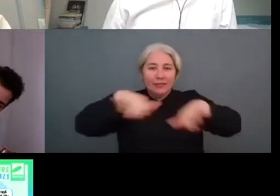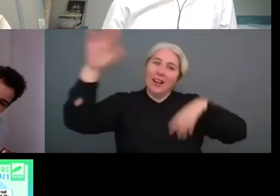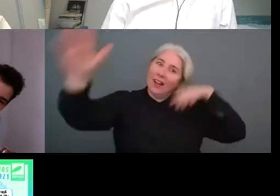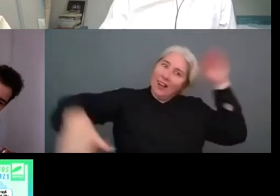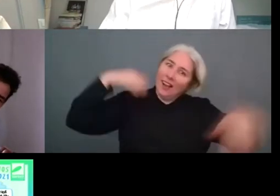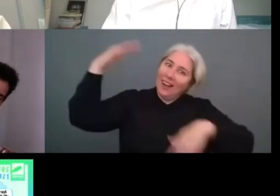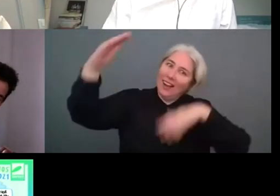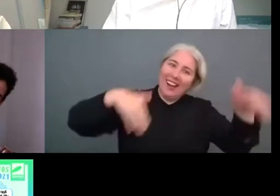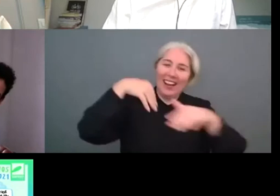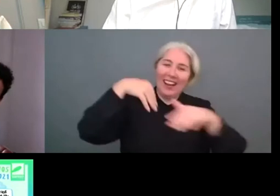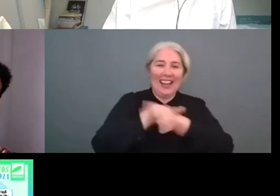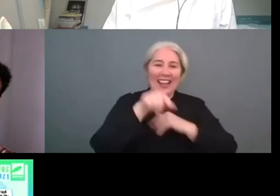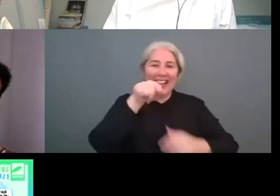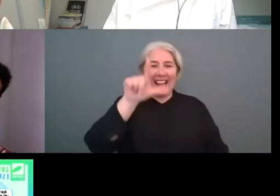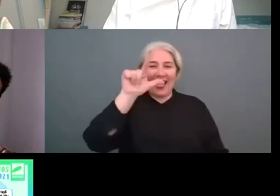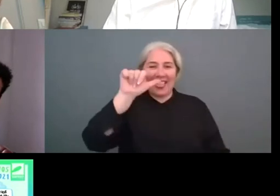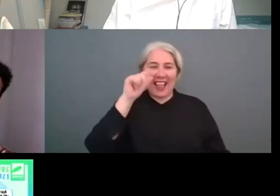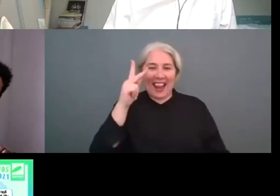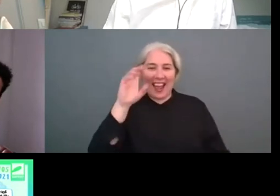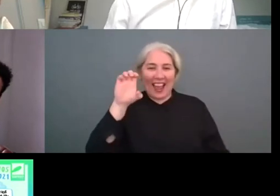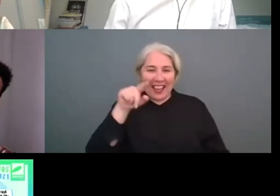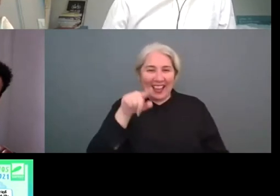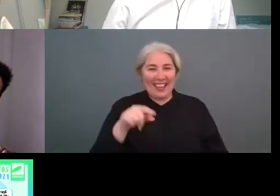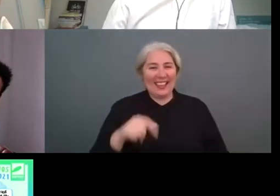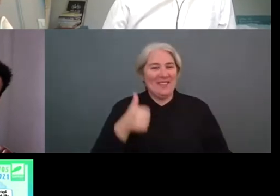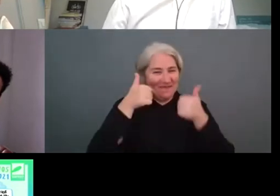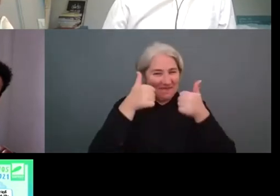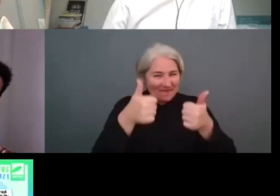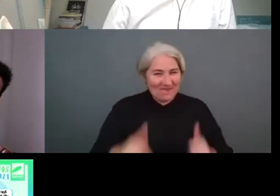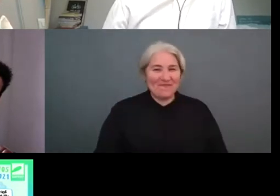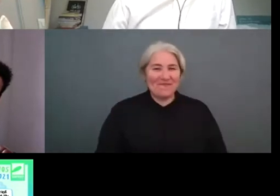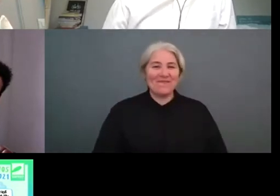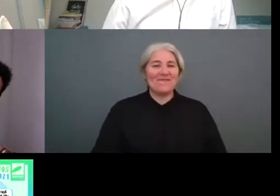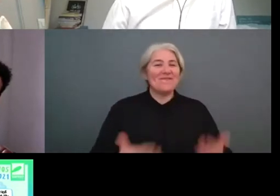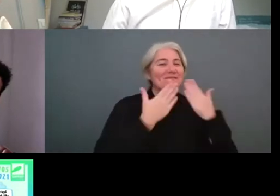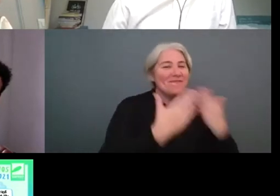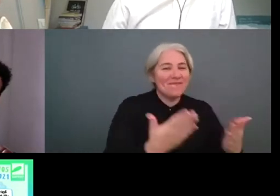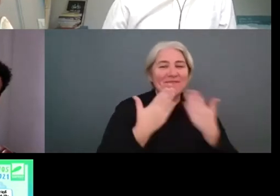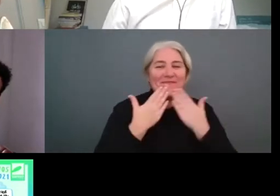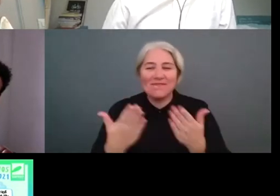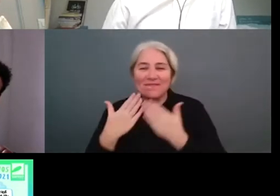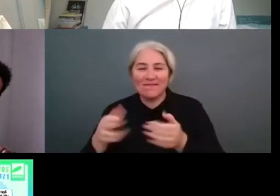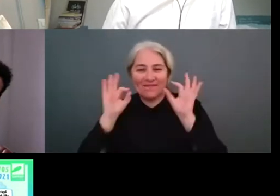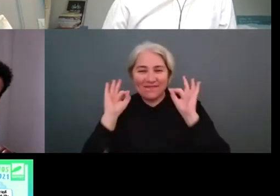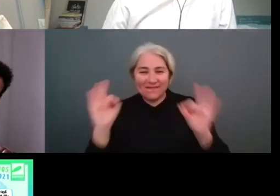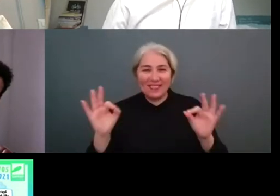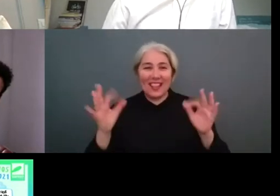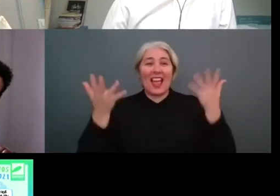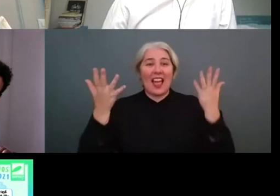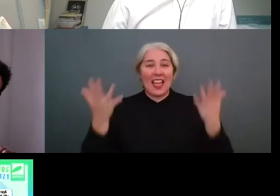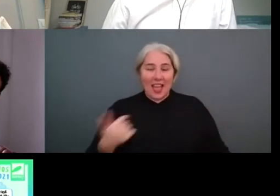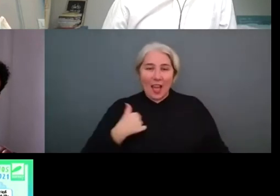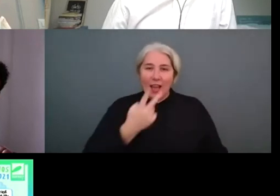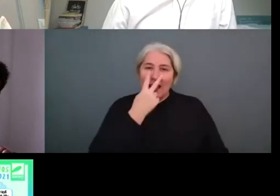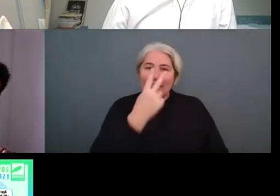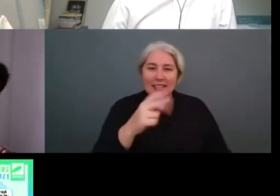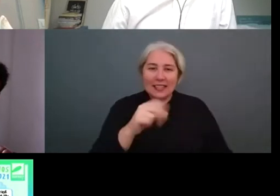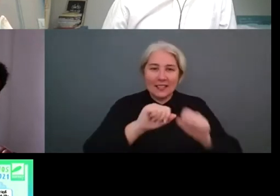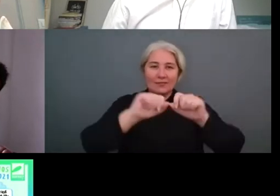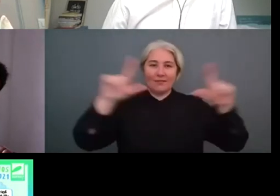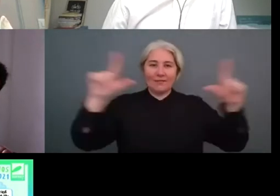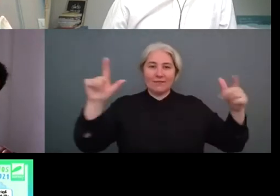we'll watch that definitely thank you so much to all of you we're gonna have a look at the sketches from mara